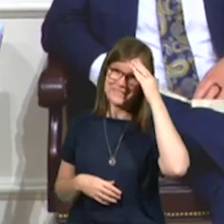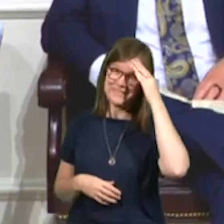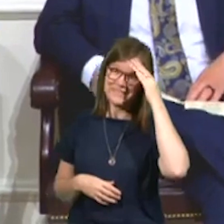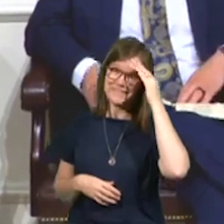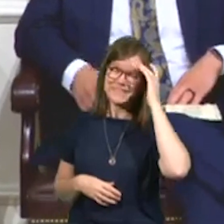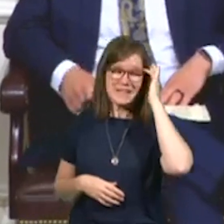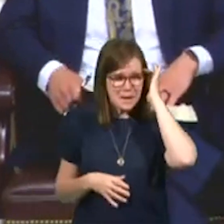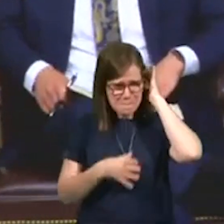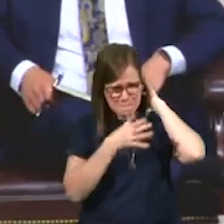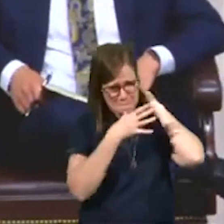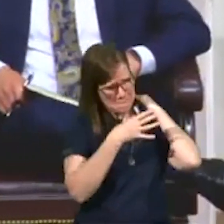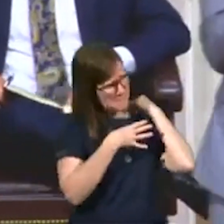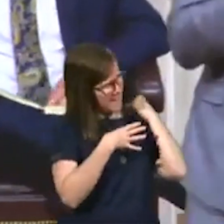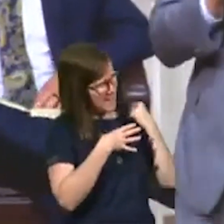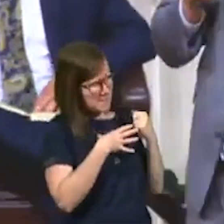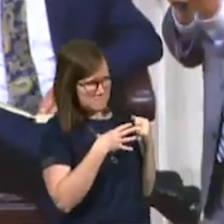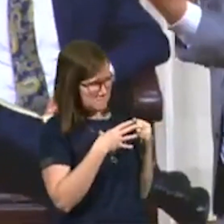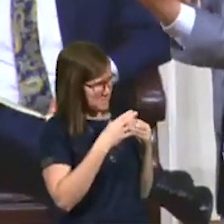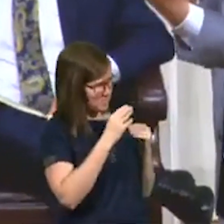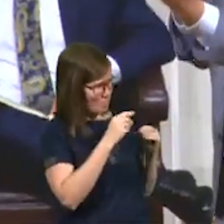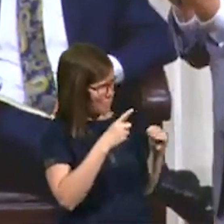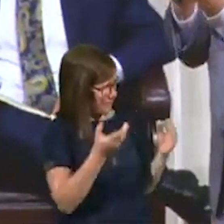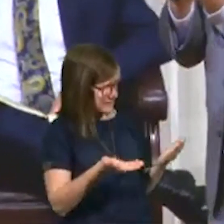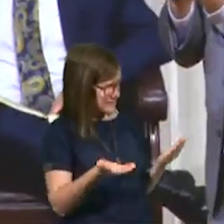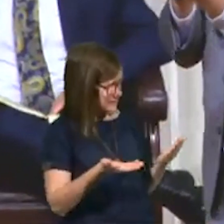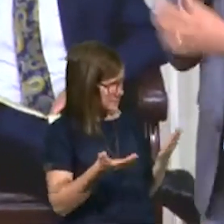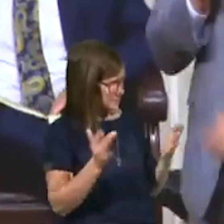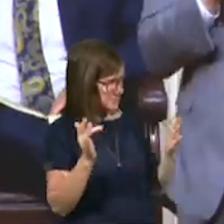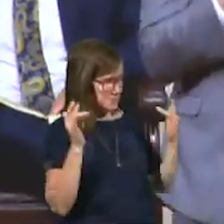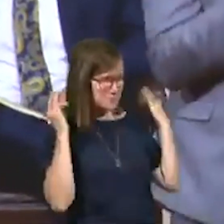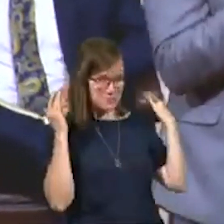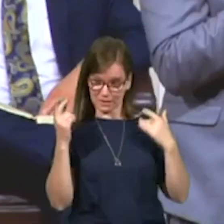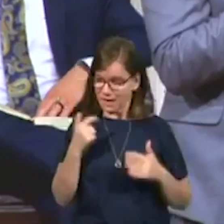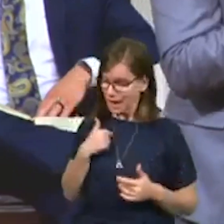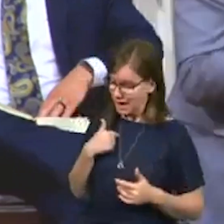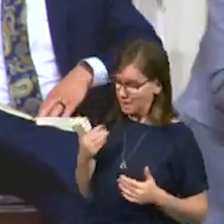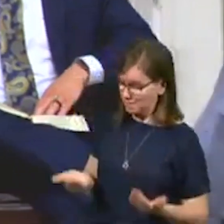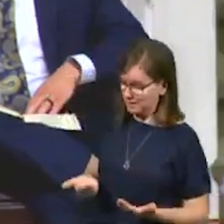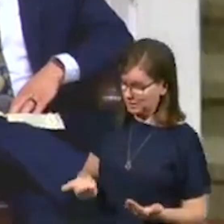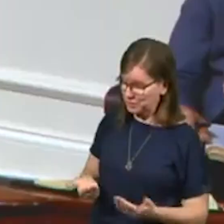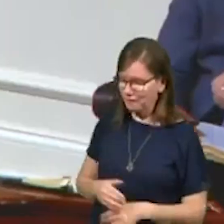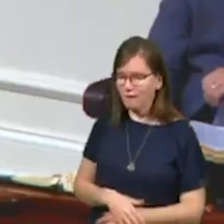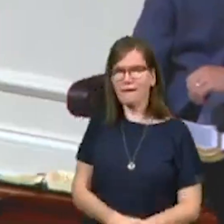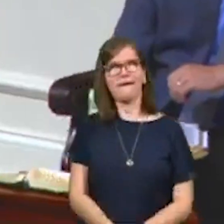I said, ma'am, there is, there is nobody out here. She said, I'm here. I said,